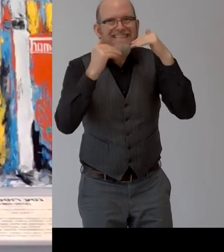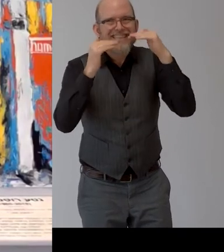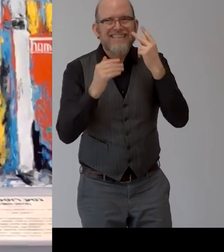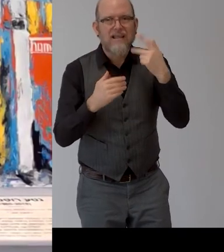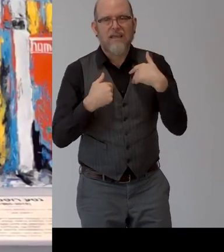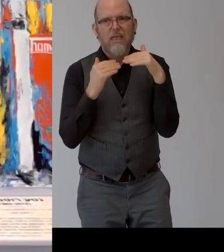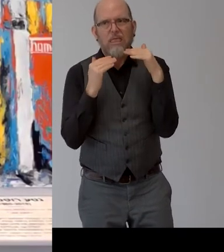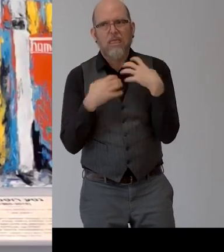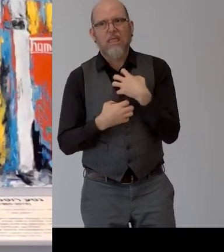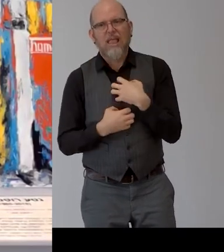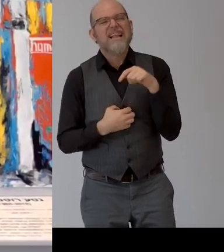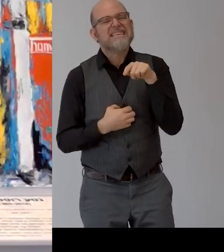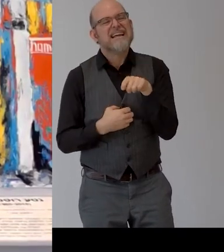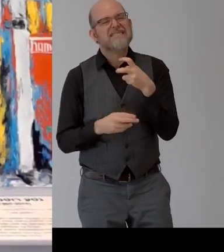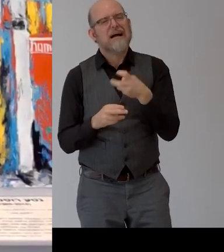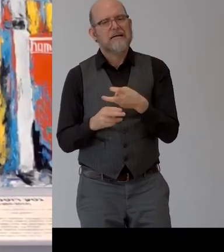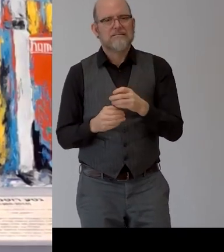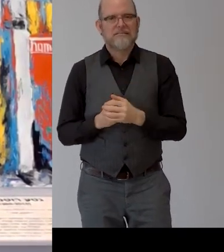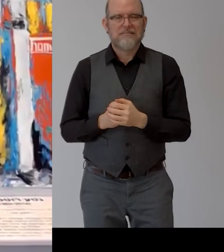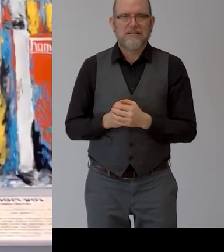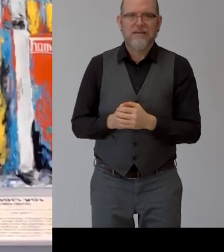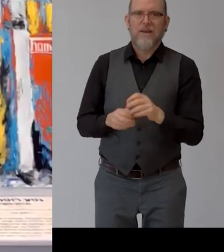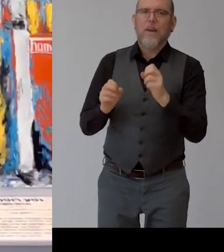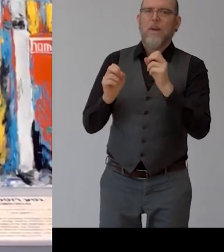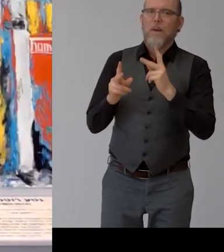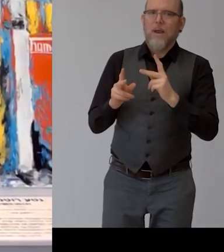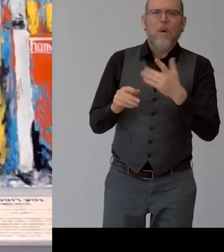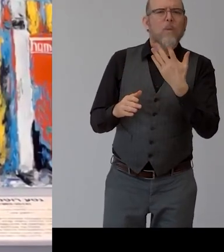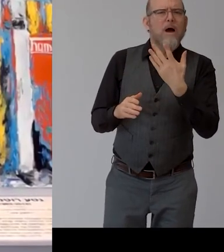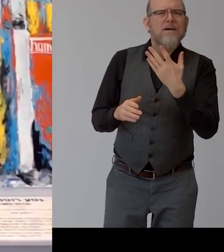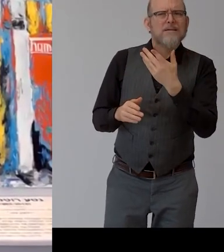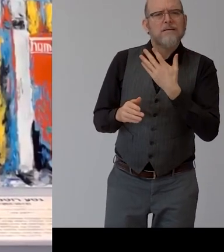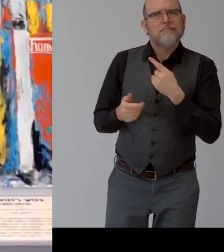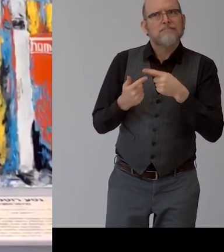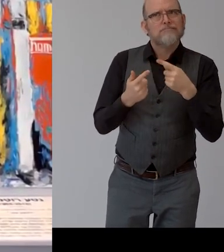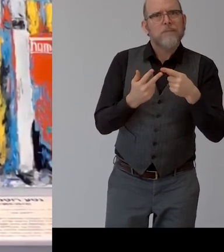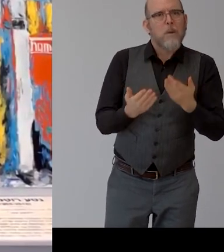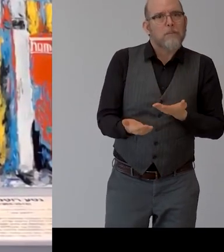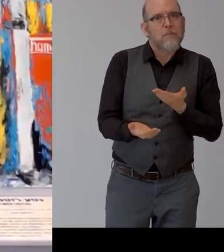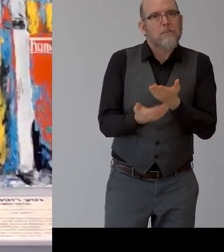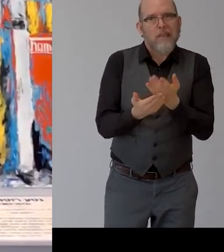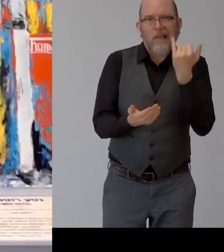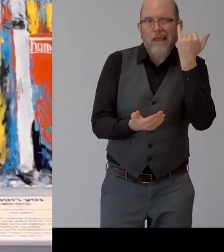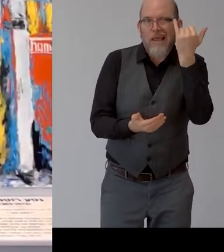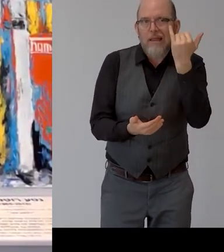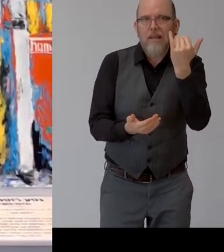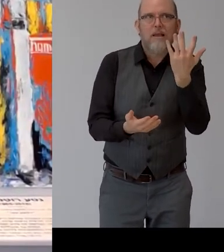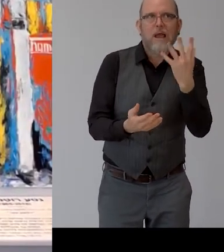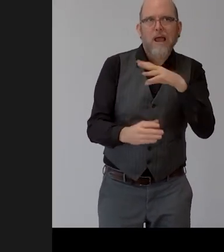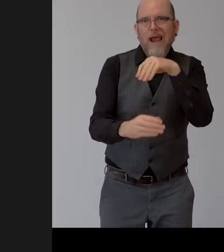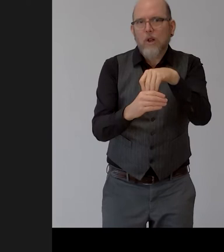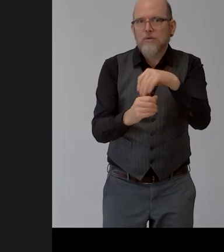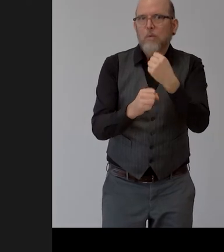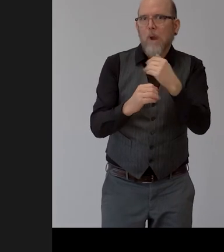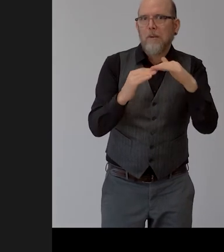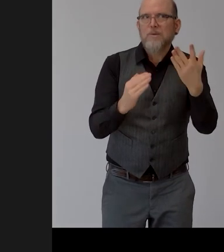best tips uh on how to make sure that your employment would be inclusive what would you say i would